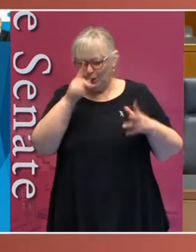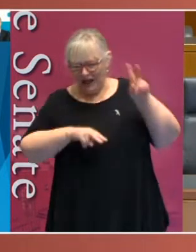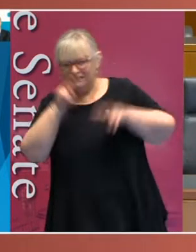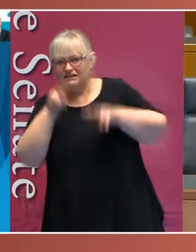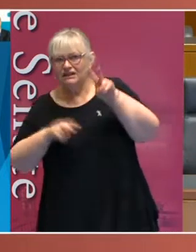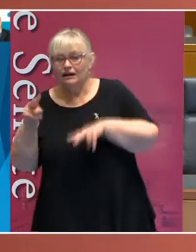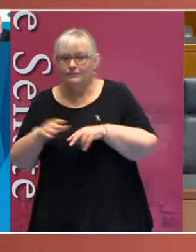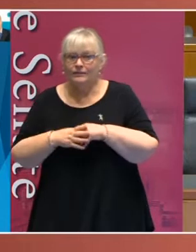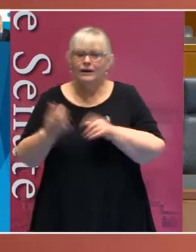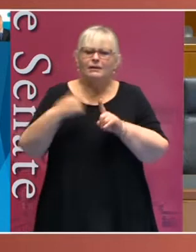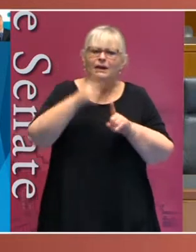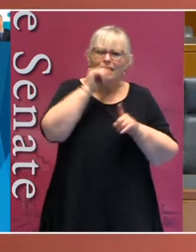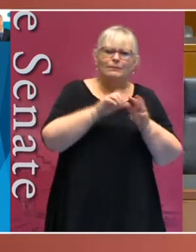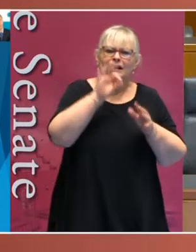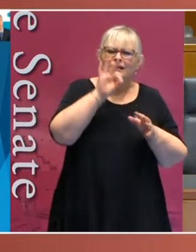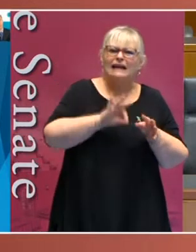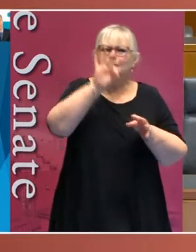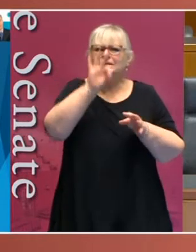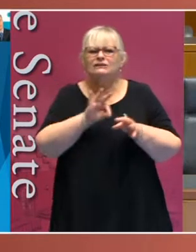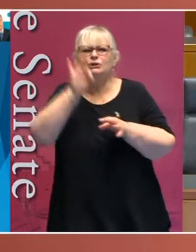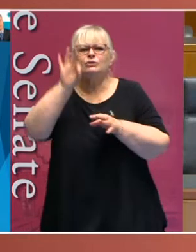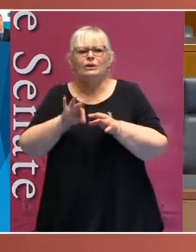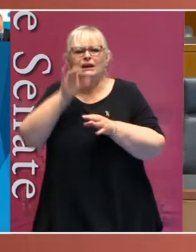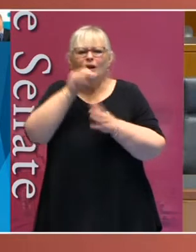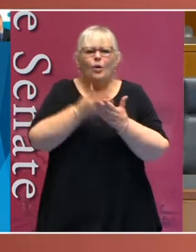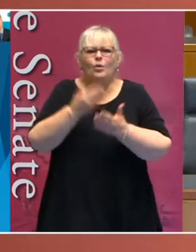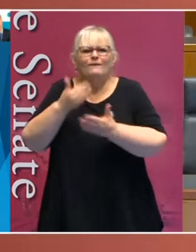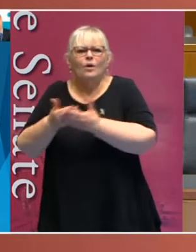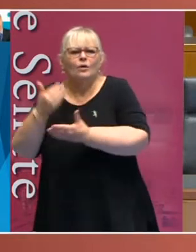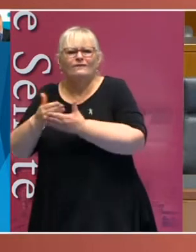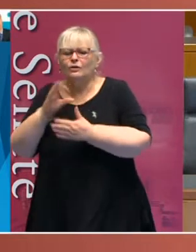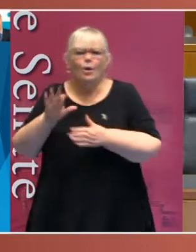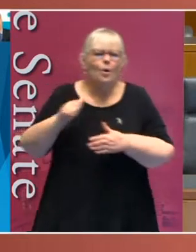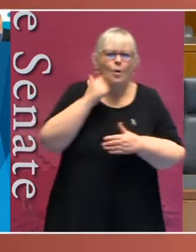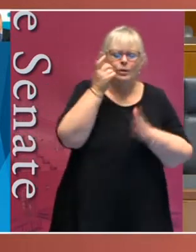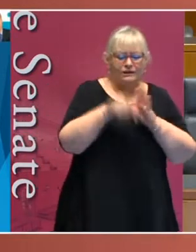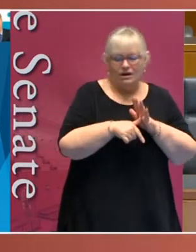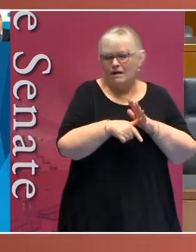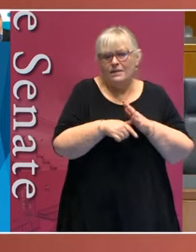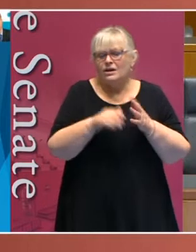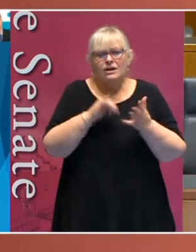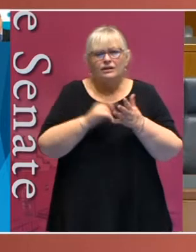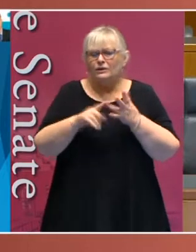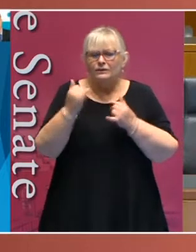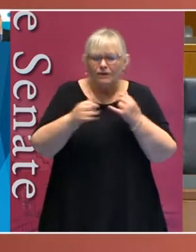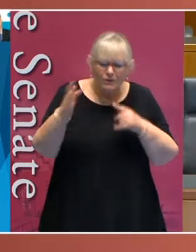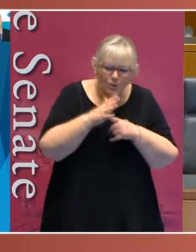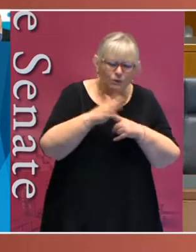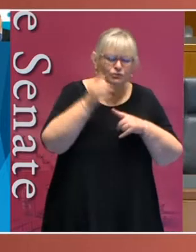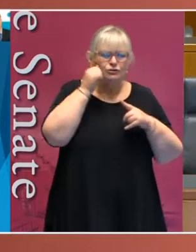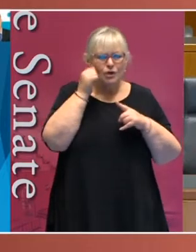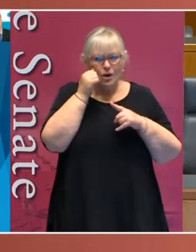episodic in nature. And it is important to realise that in relation to disability,